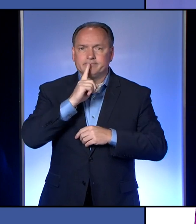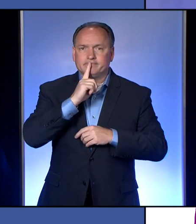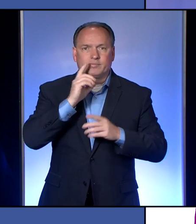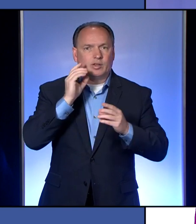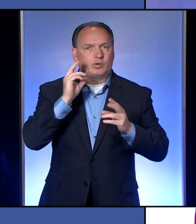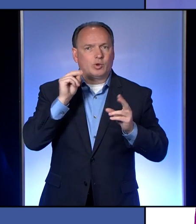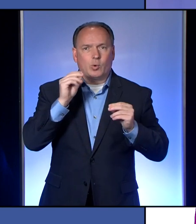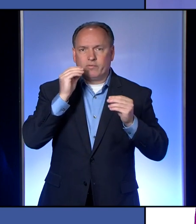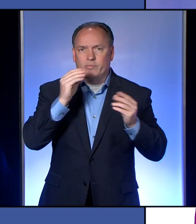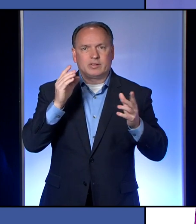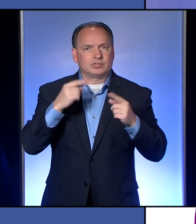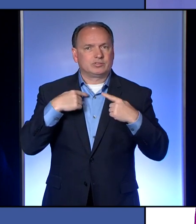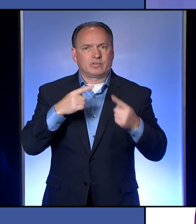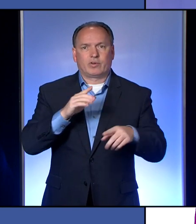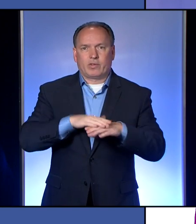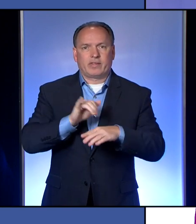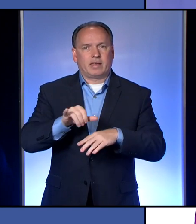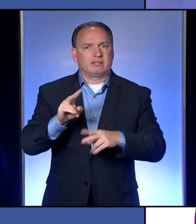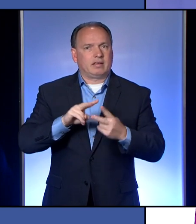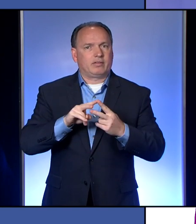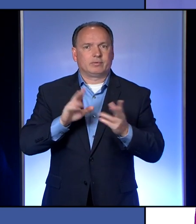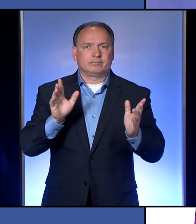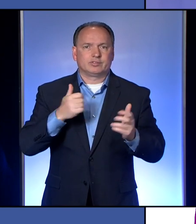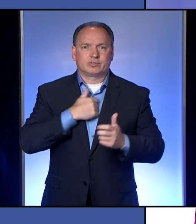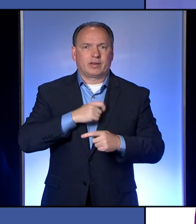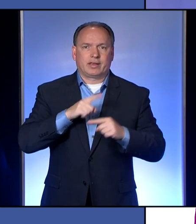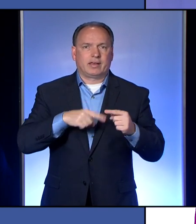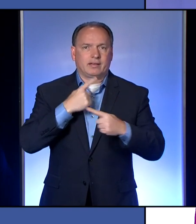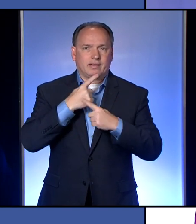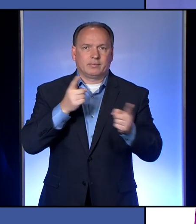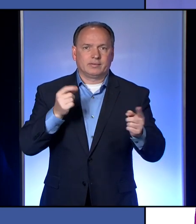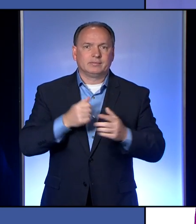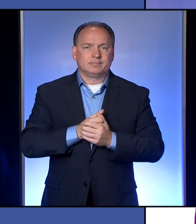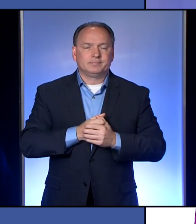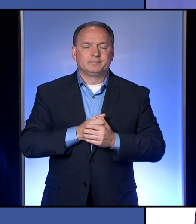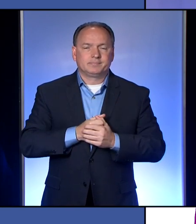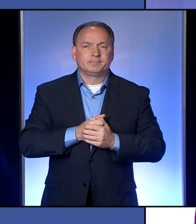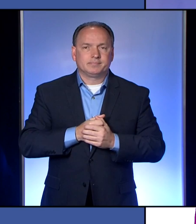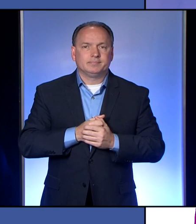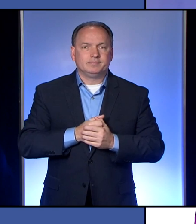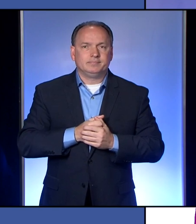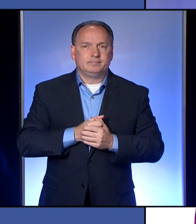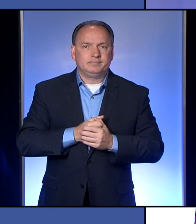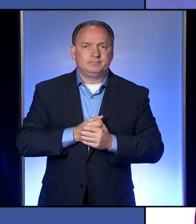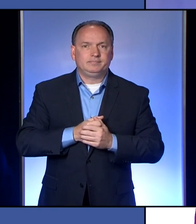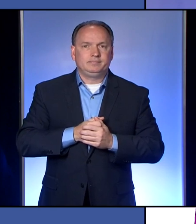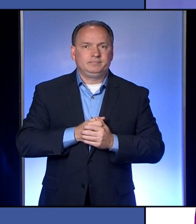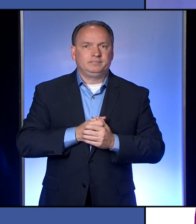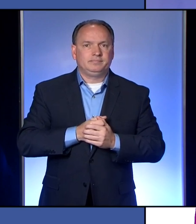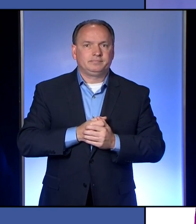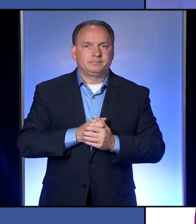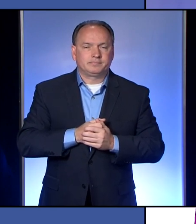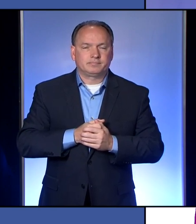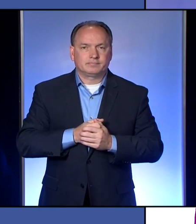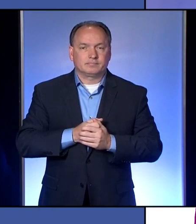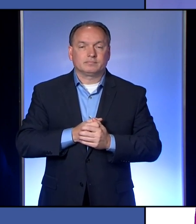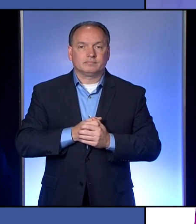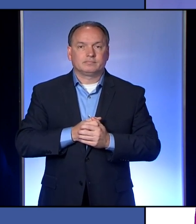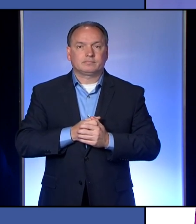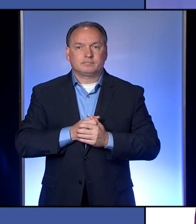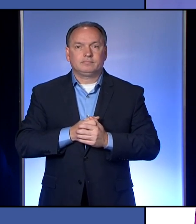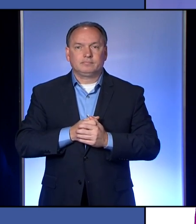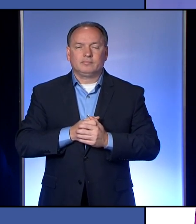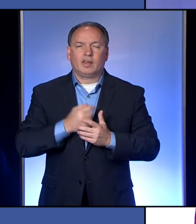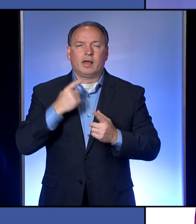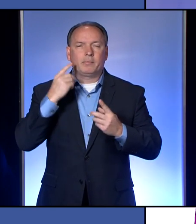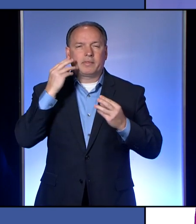on that either. Um, so I can't, uh, can't say yes or no to that. But I'm, I'm